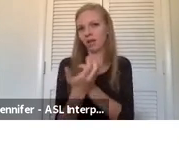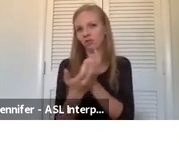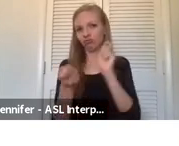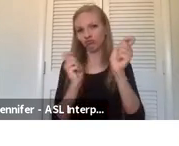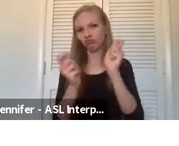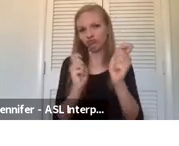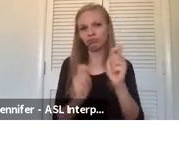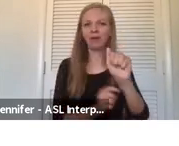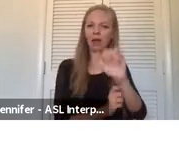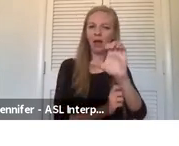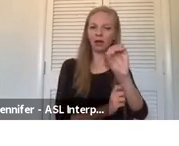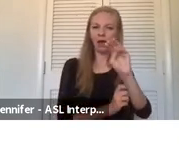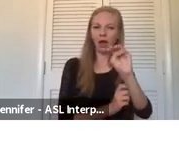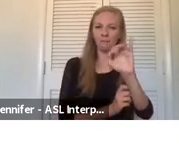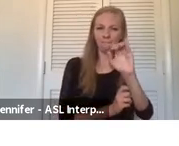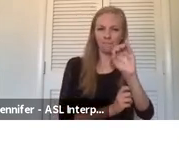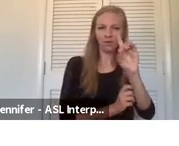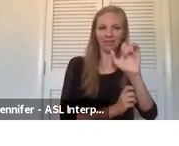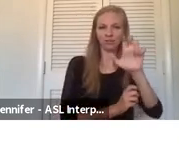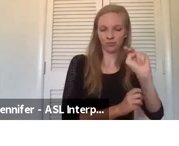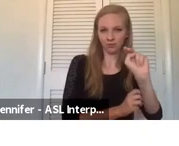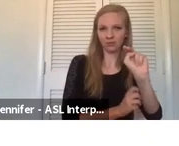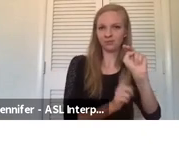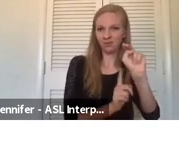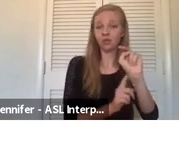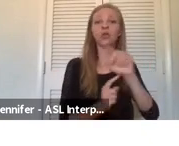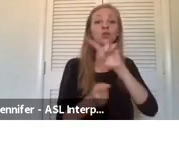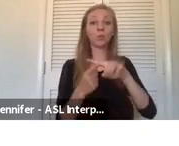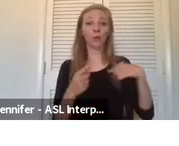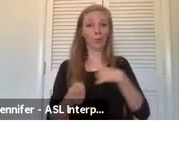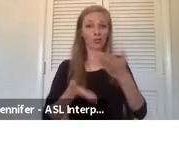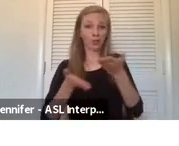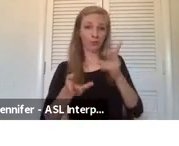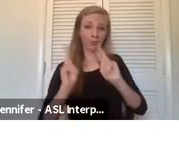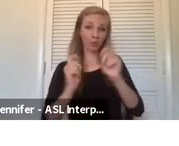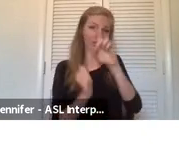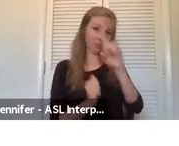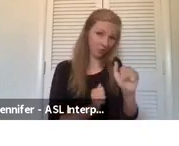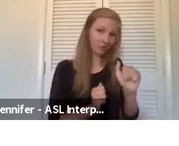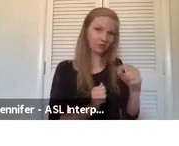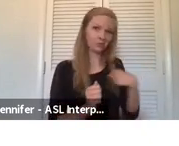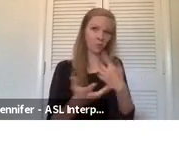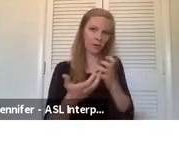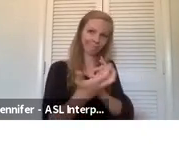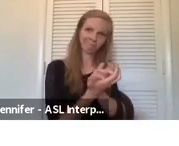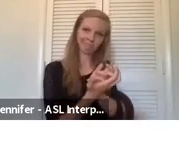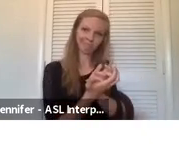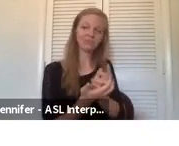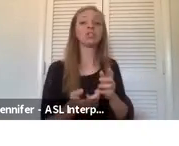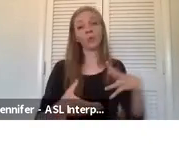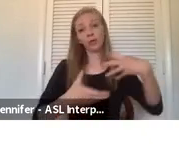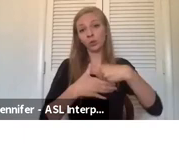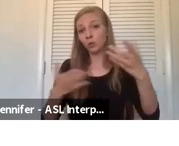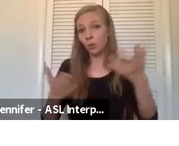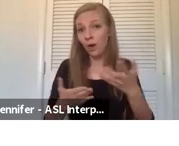accommodations in the usual way that we do things when serving people with disabilities. So that also includes taking the